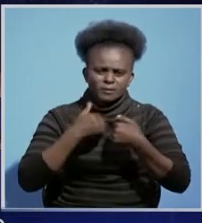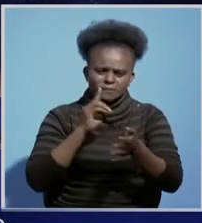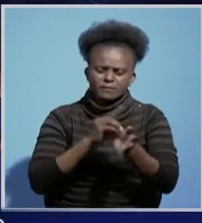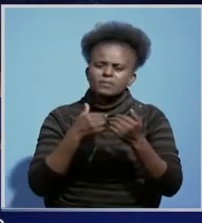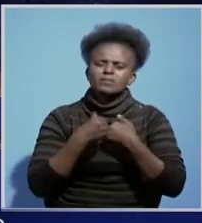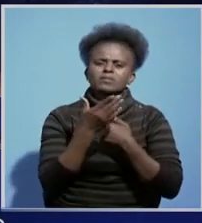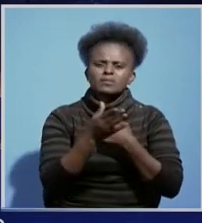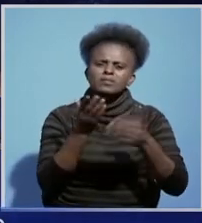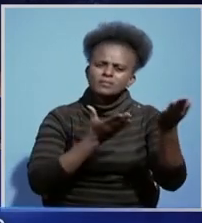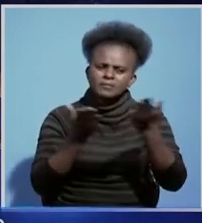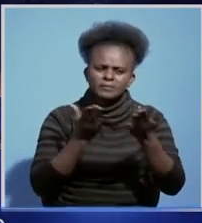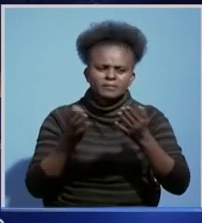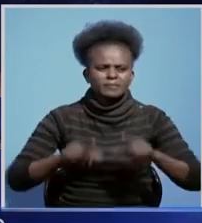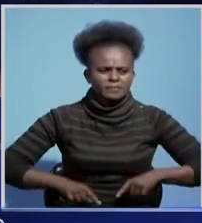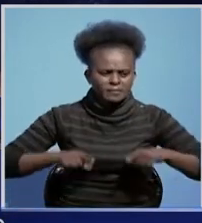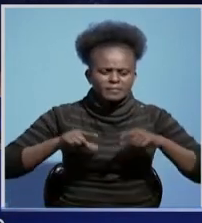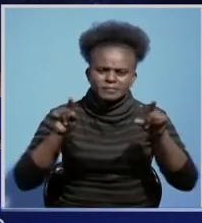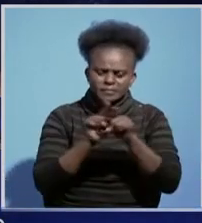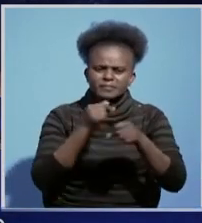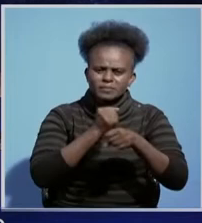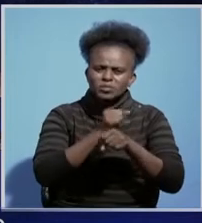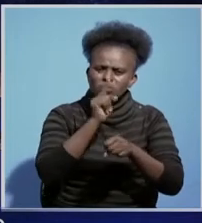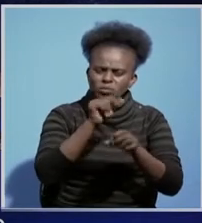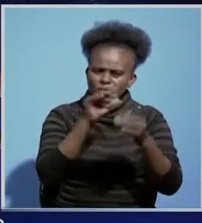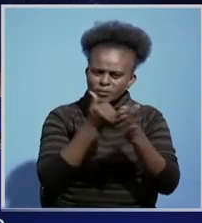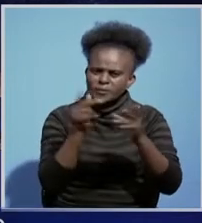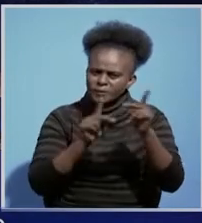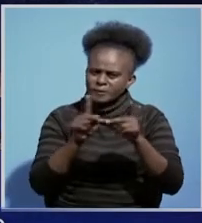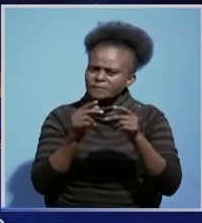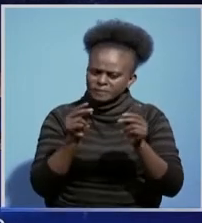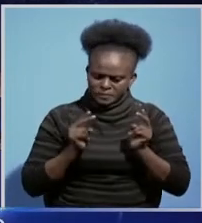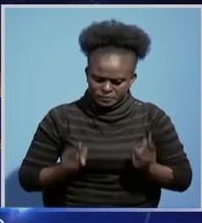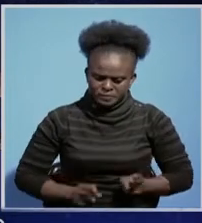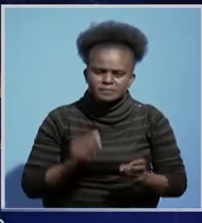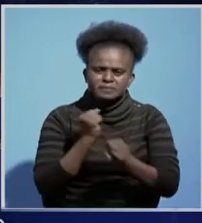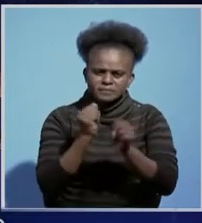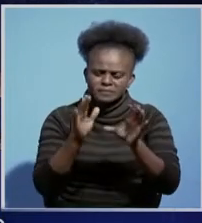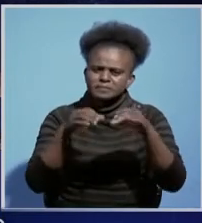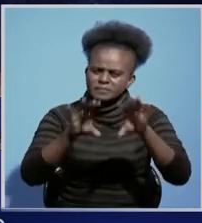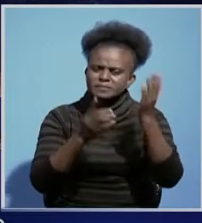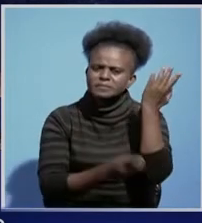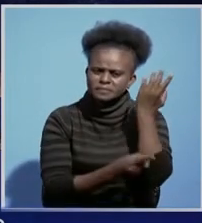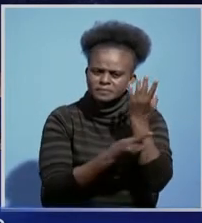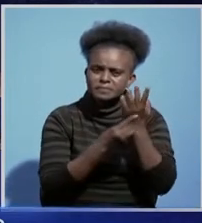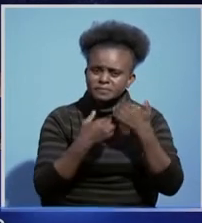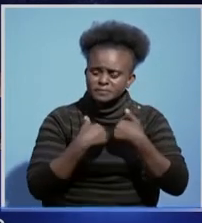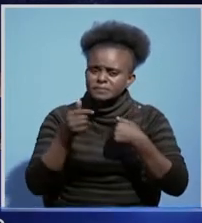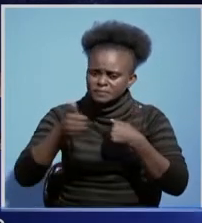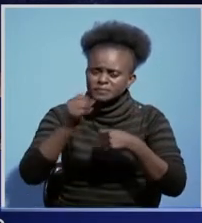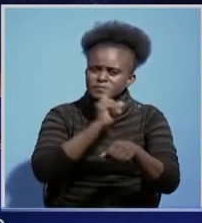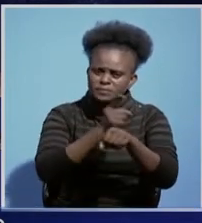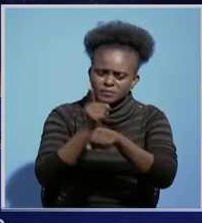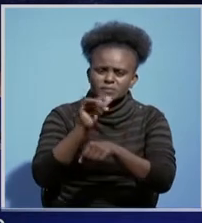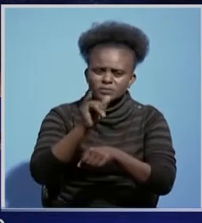in when serving lives and will ensure that the plight of the health workers is continuously improved. He however warned